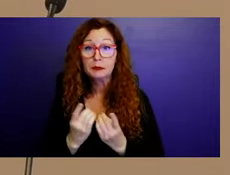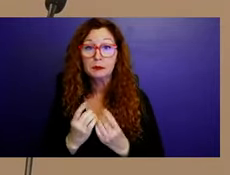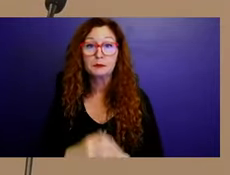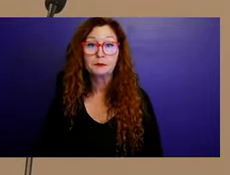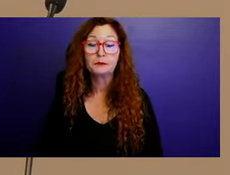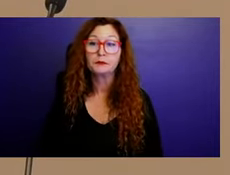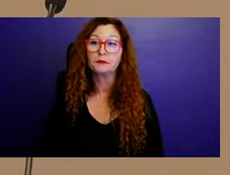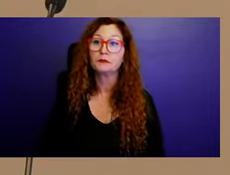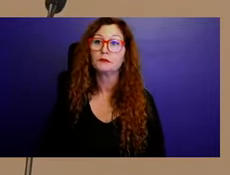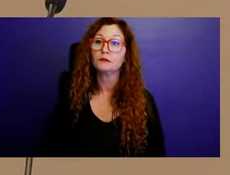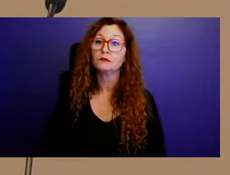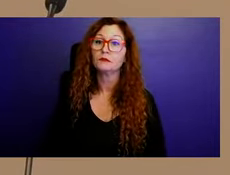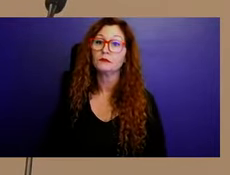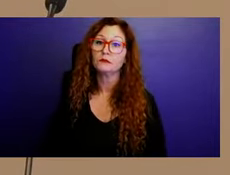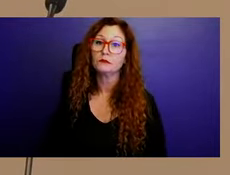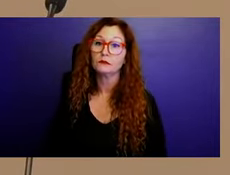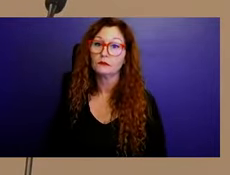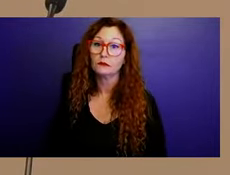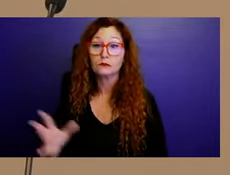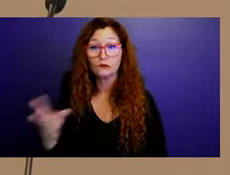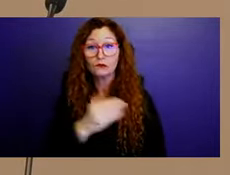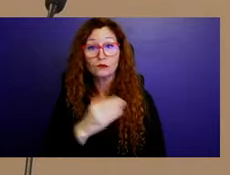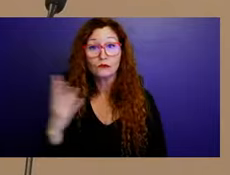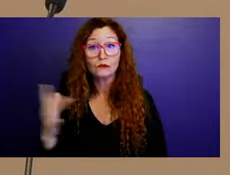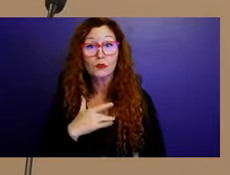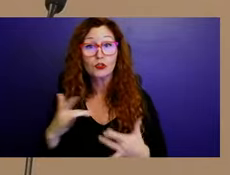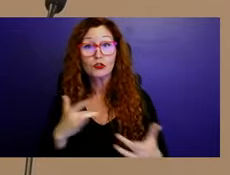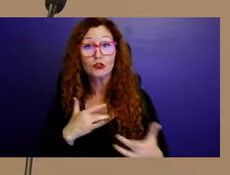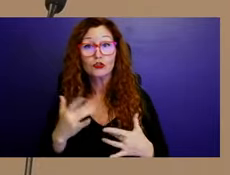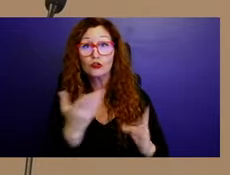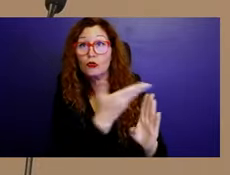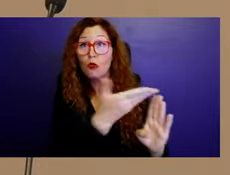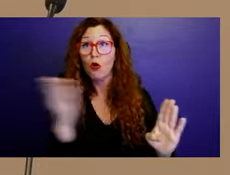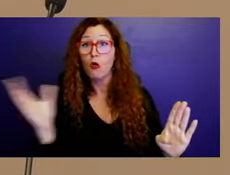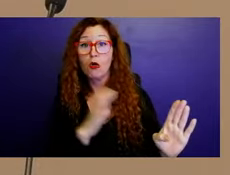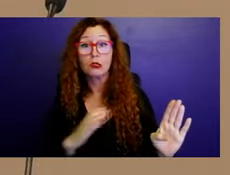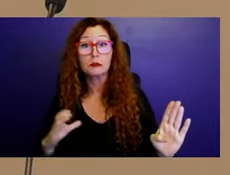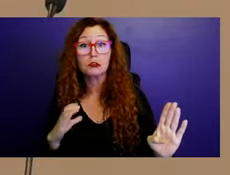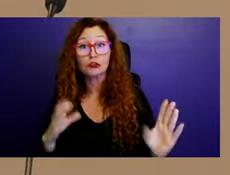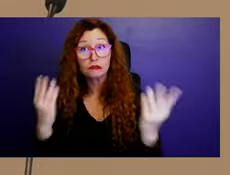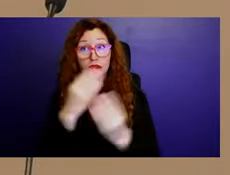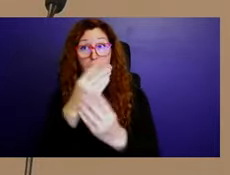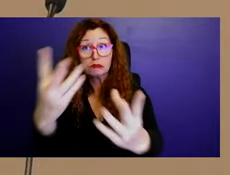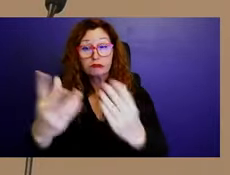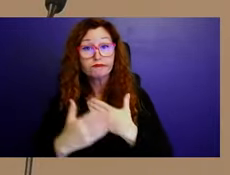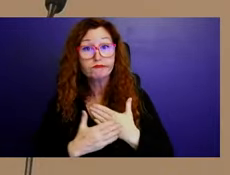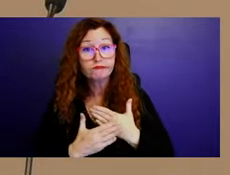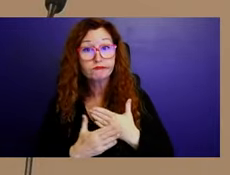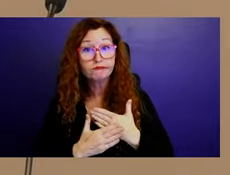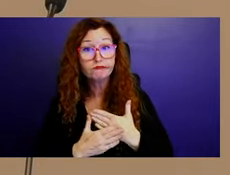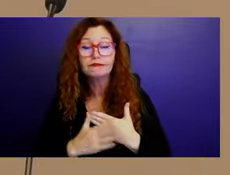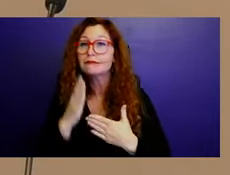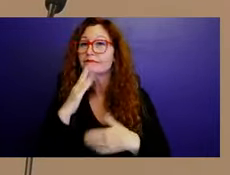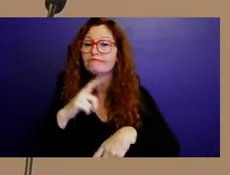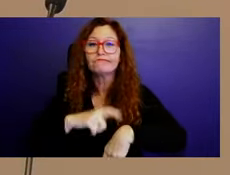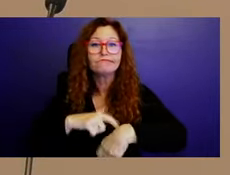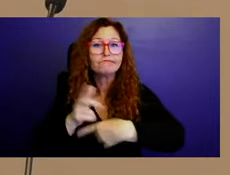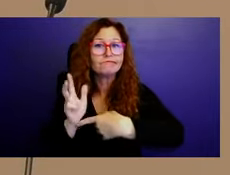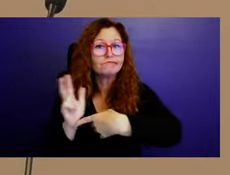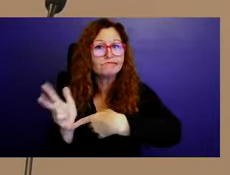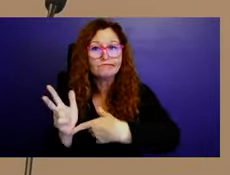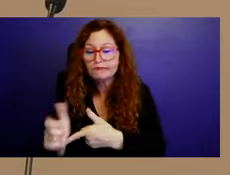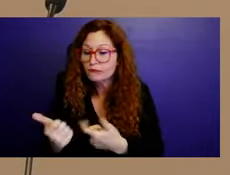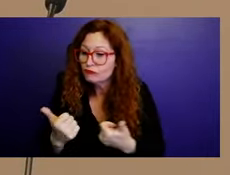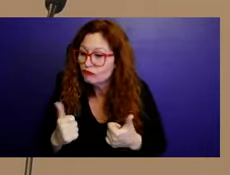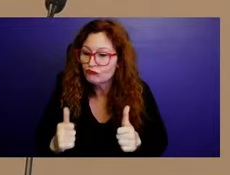like to voice a concern to everyone on the commission today. I know I only have three minutes, so I'm going to try and speed it up a little